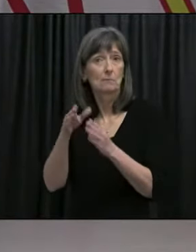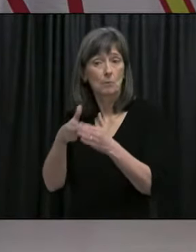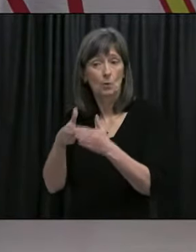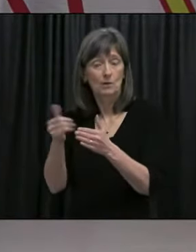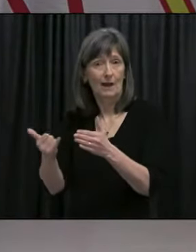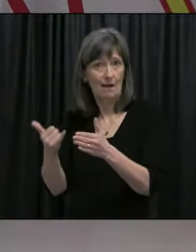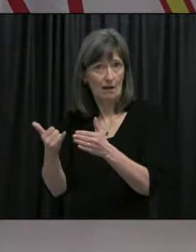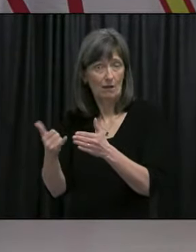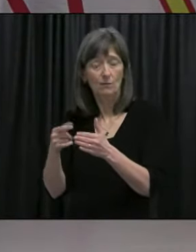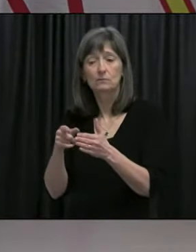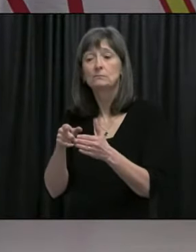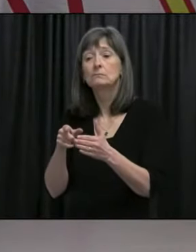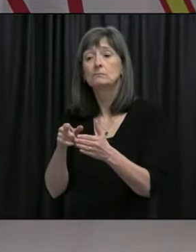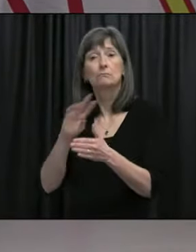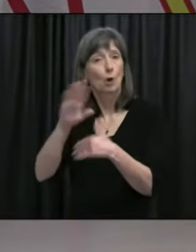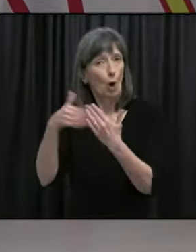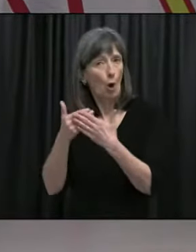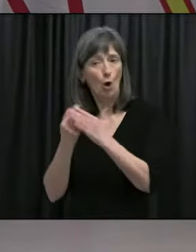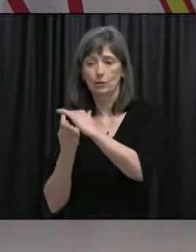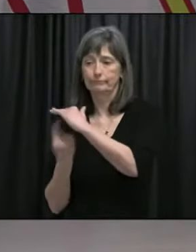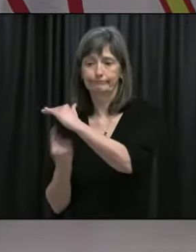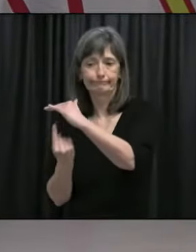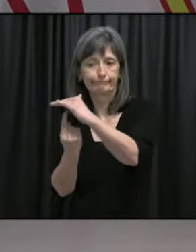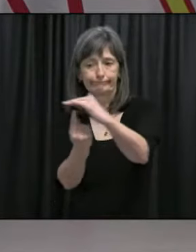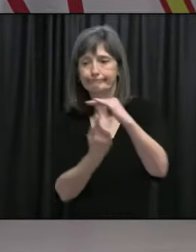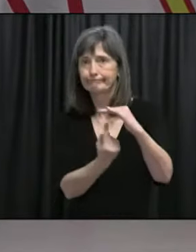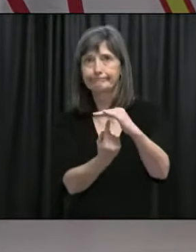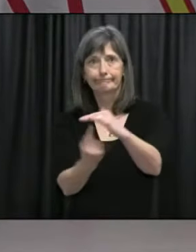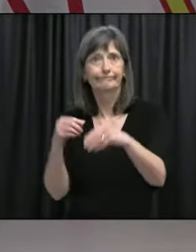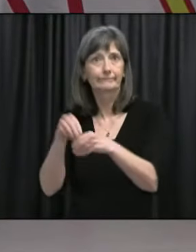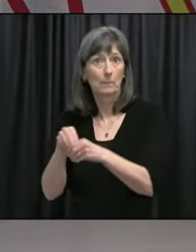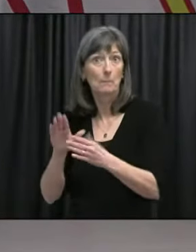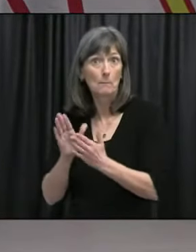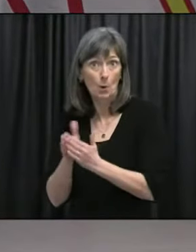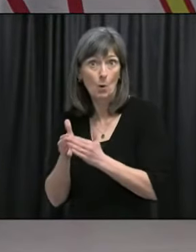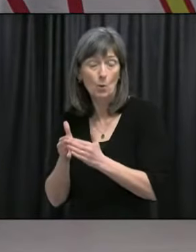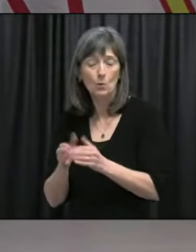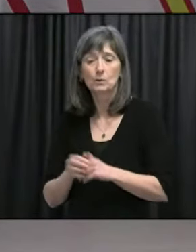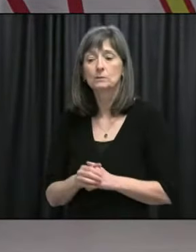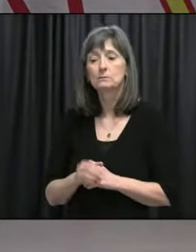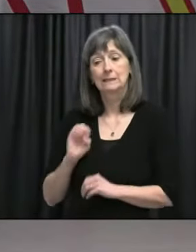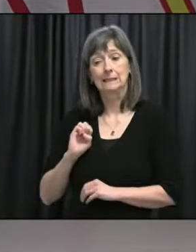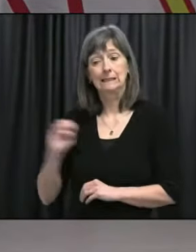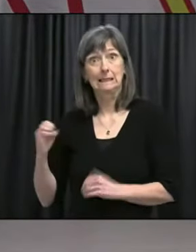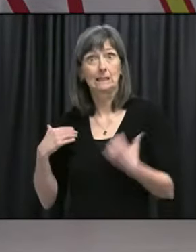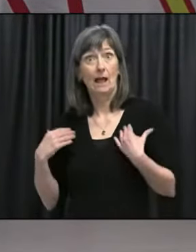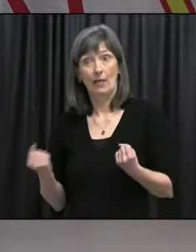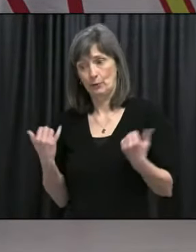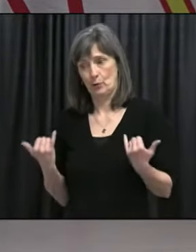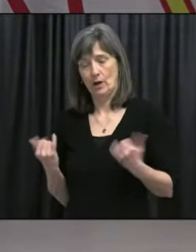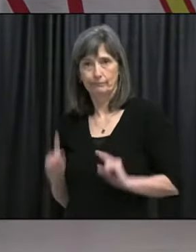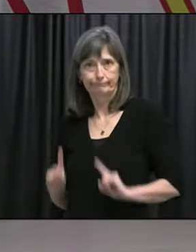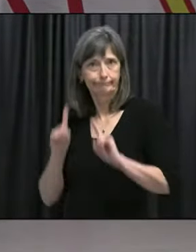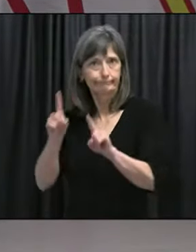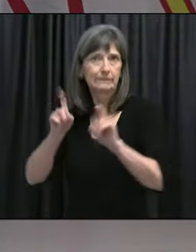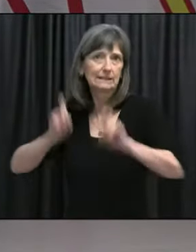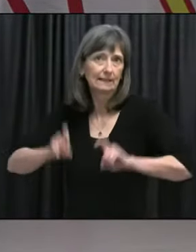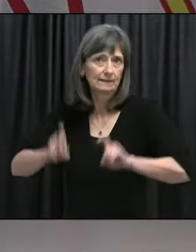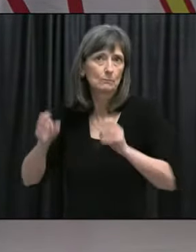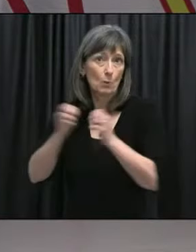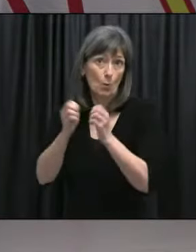Everybody is isolating property, and Eastern Health is back out today doing more testing, so.